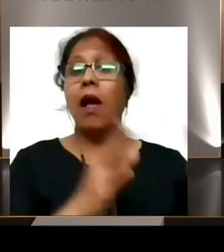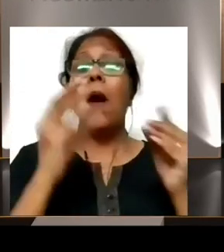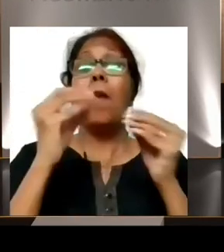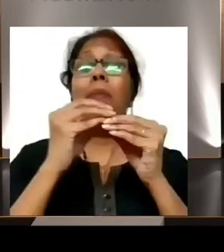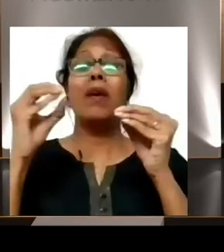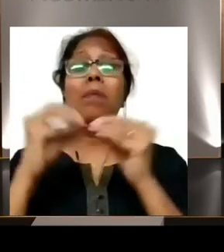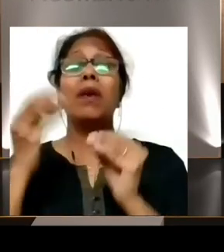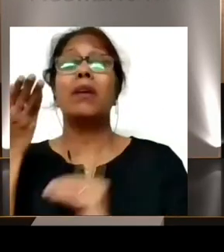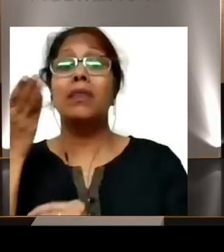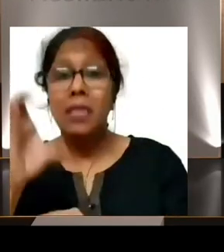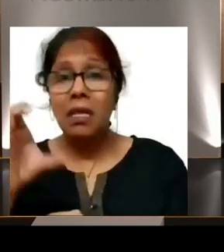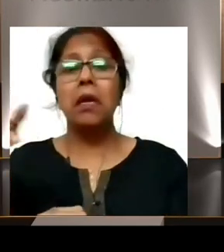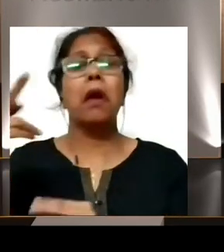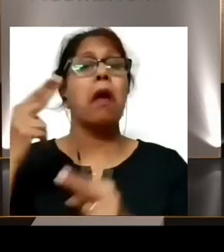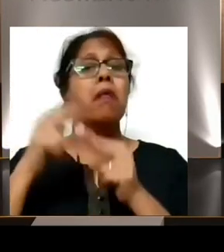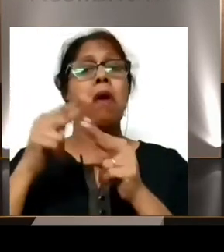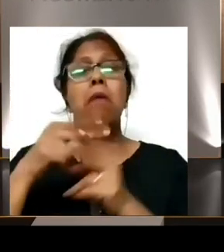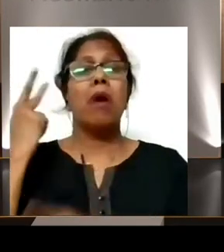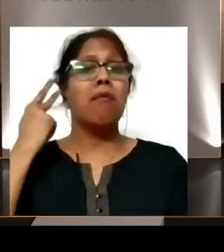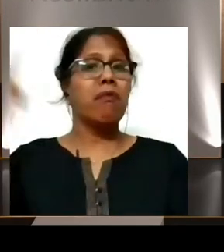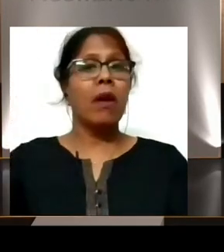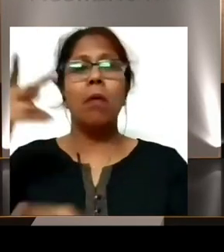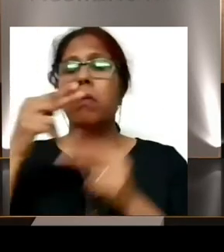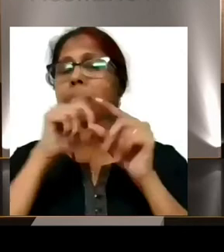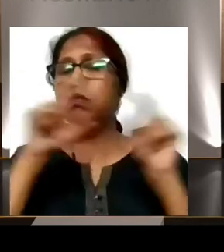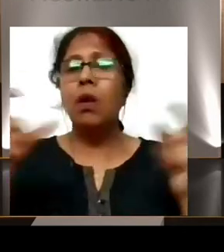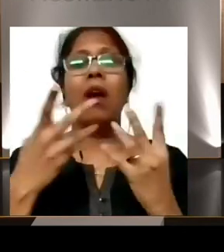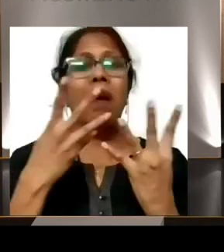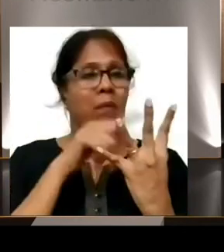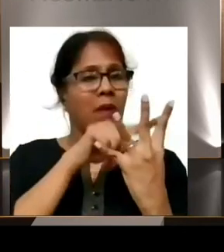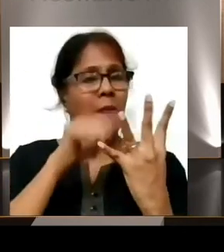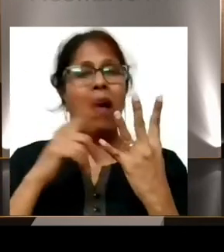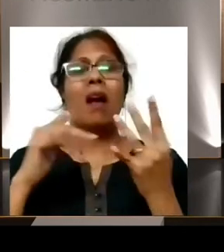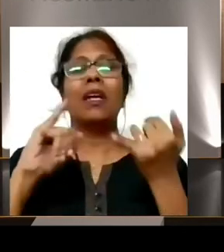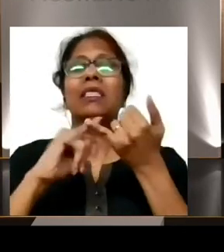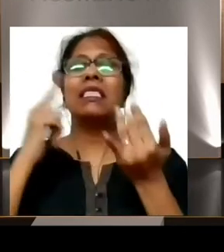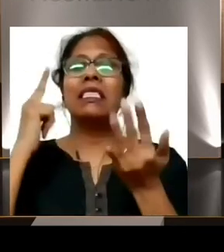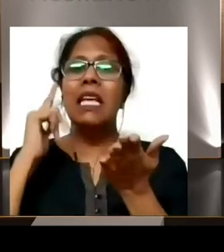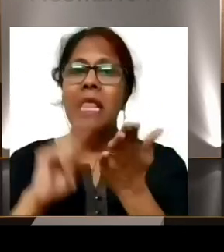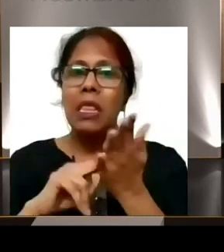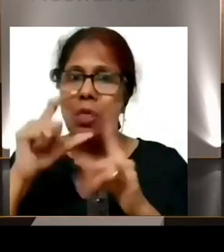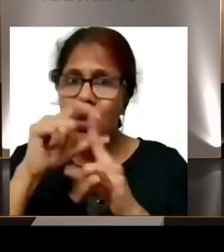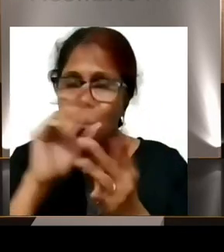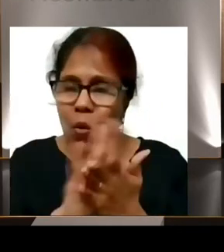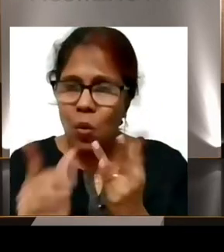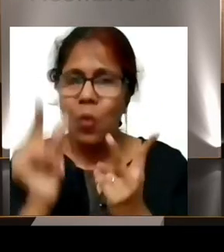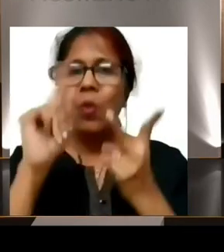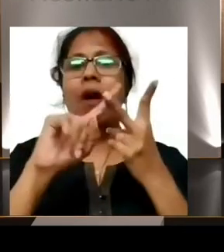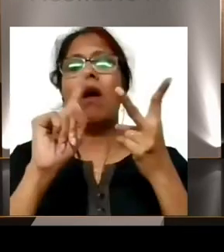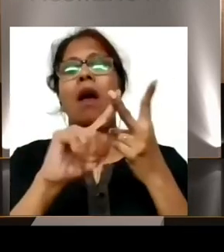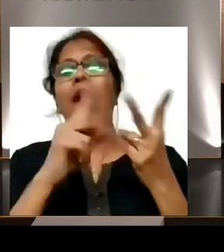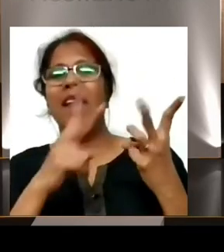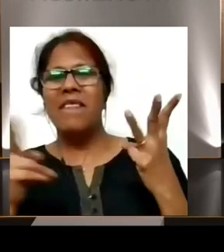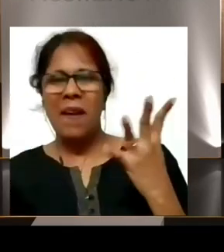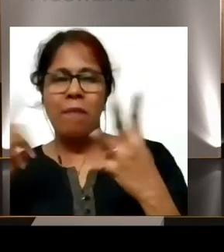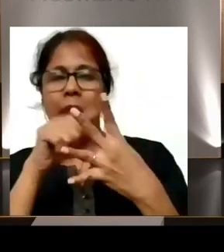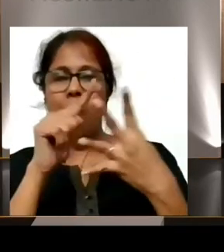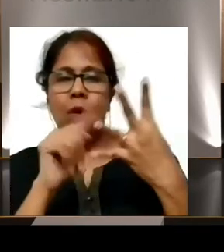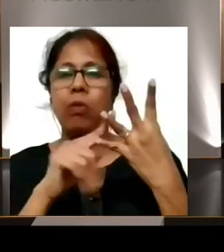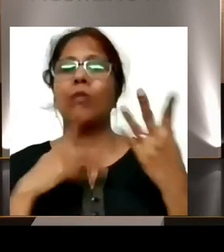the Year alongside four other able-bodied athletes like Sindhu, Maricom, Toothi Chand, and yeah, etc.